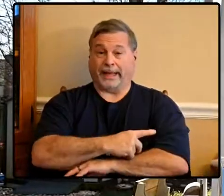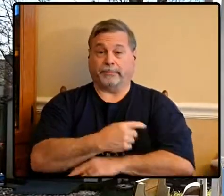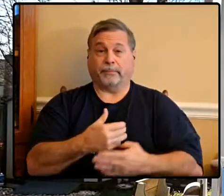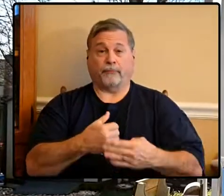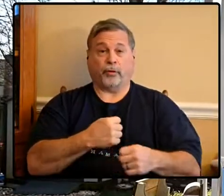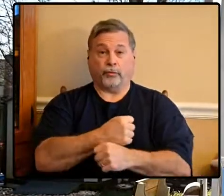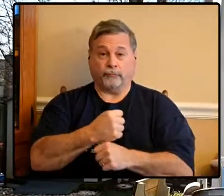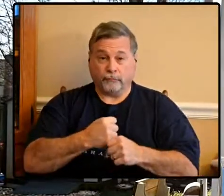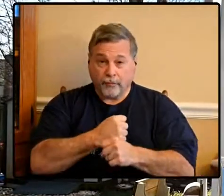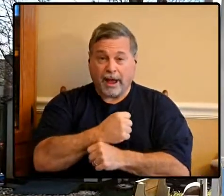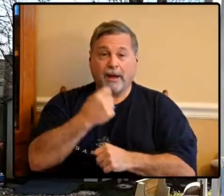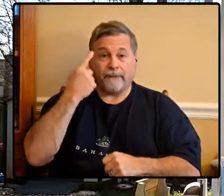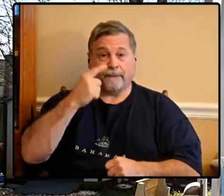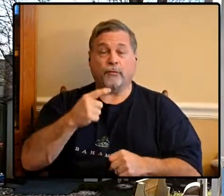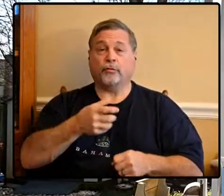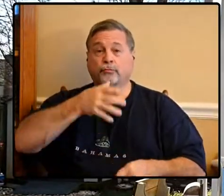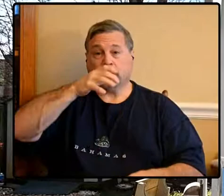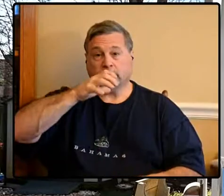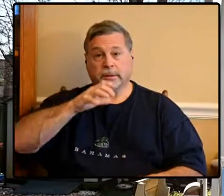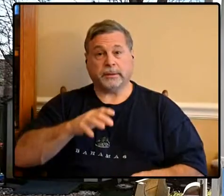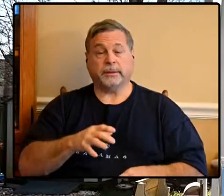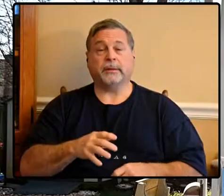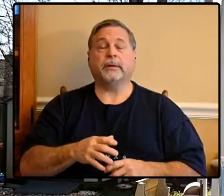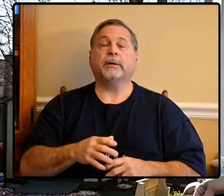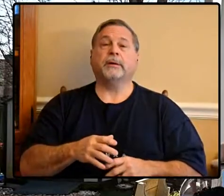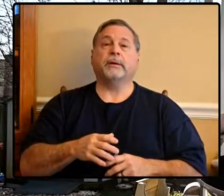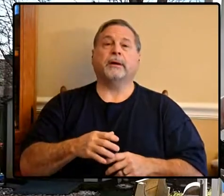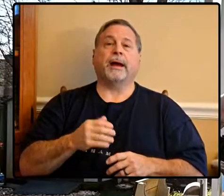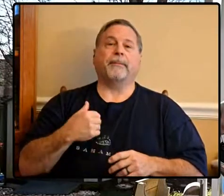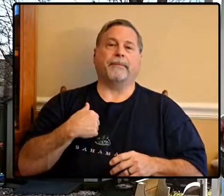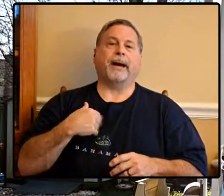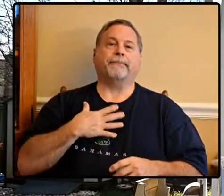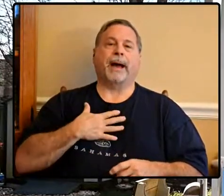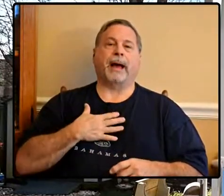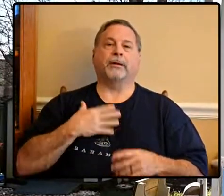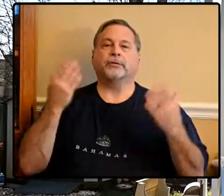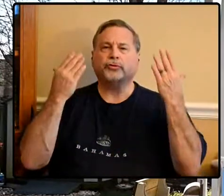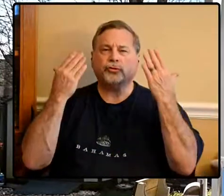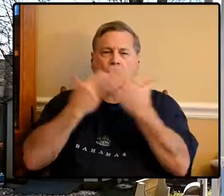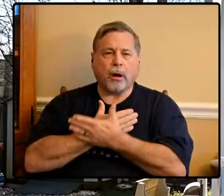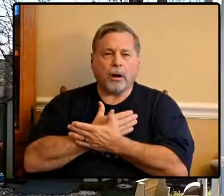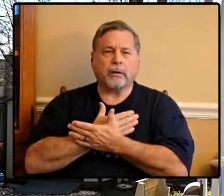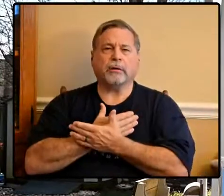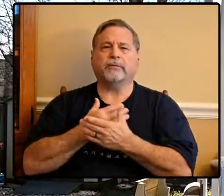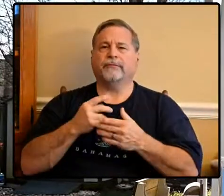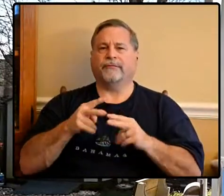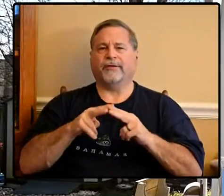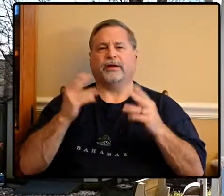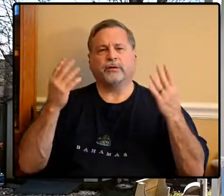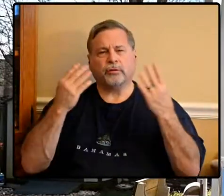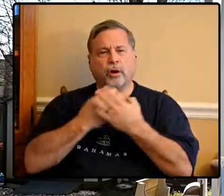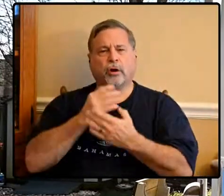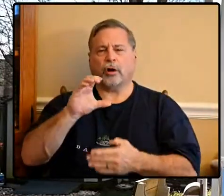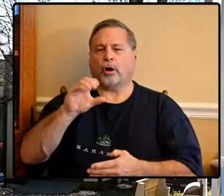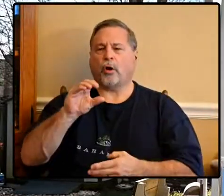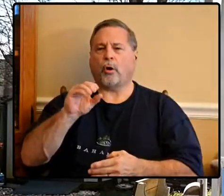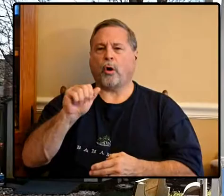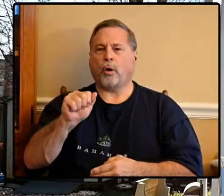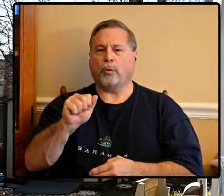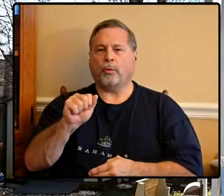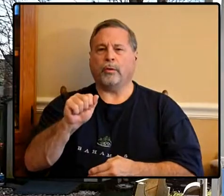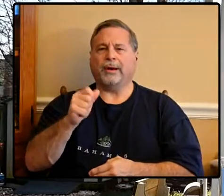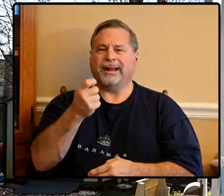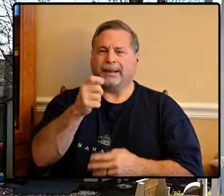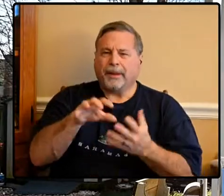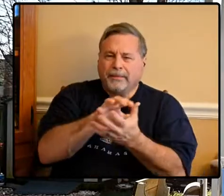have this be a much better bean now I roast mine fairly dark you can see it's it's a dark cocoa color there's a little mixture in